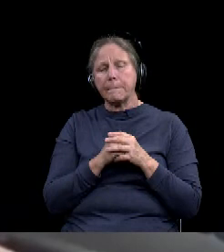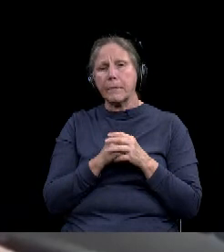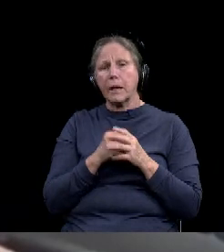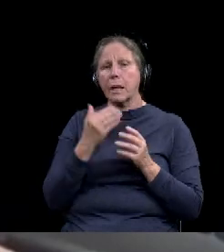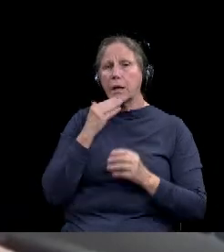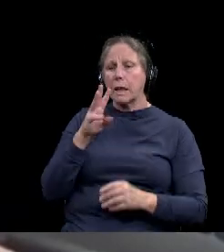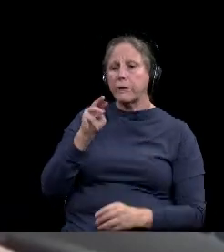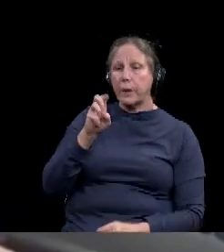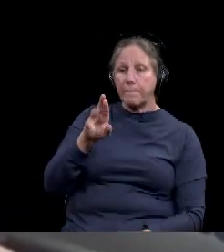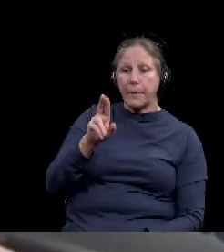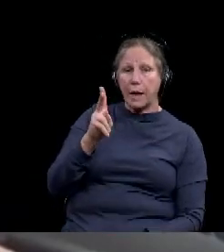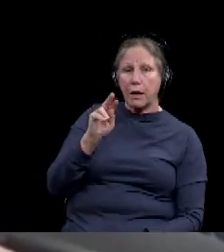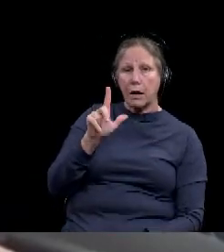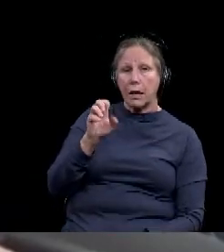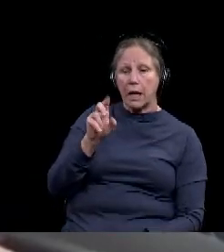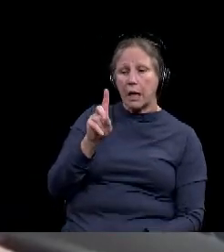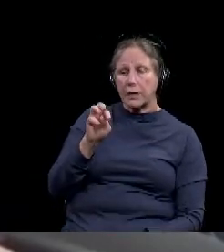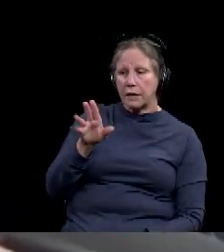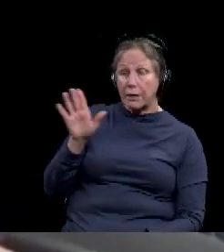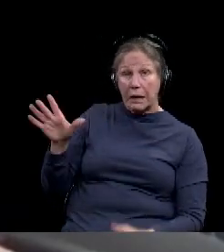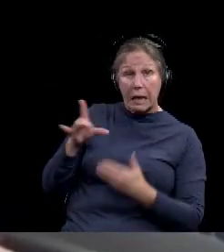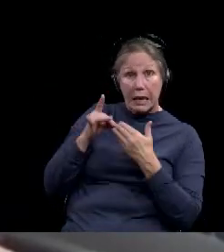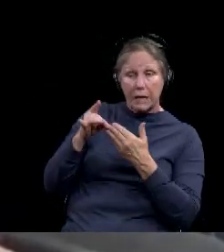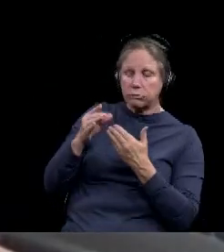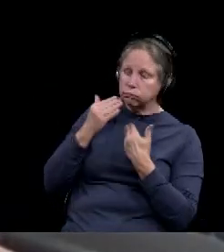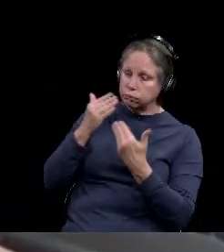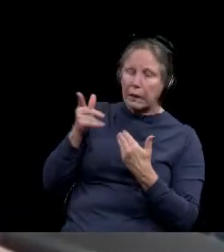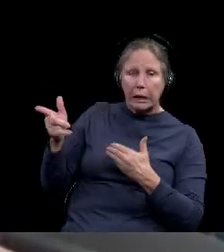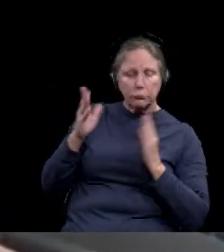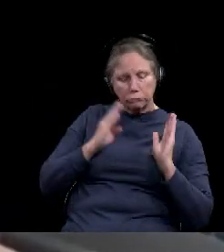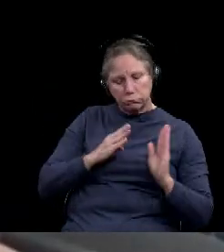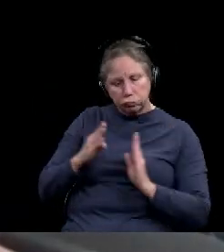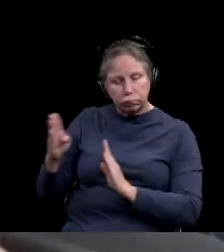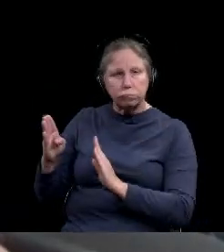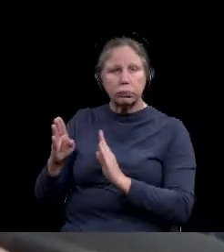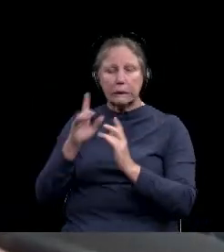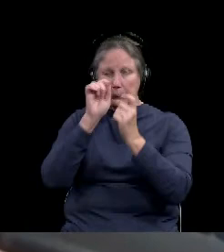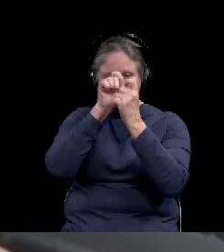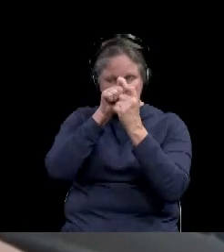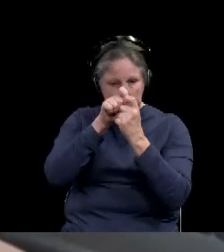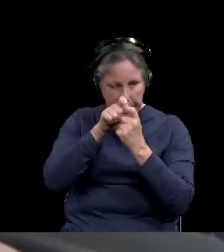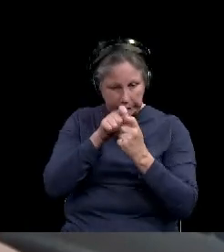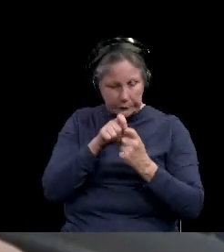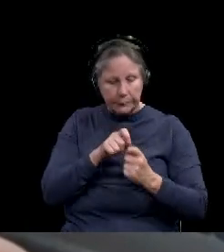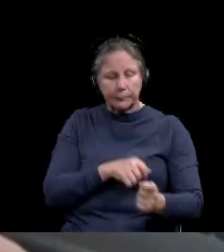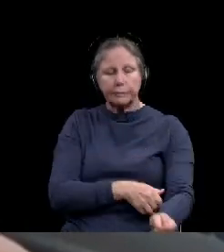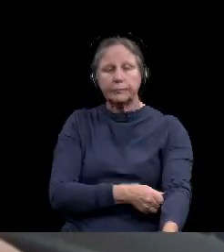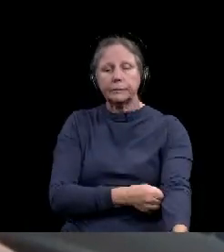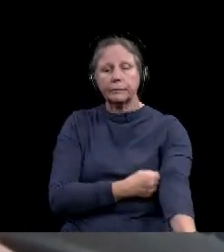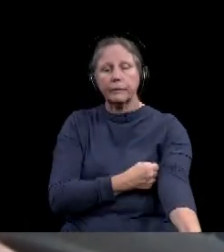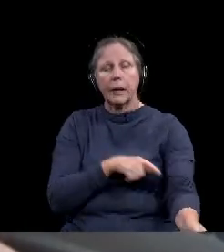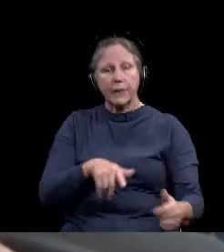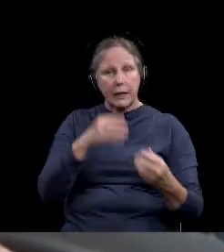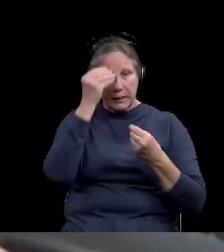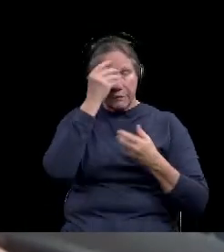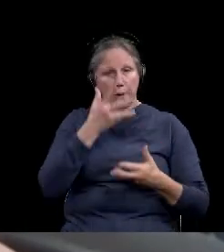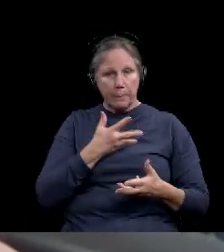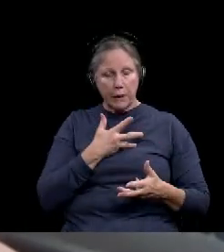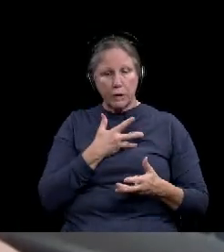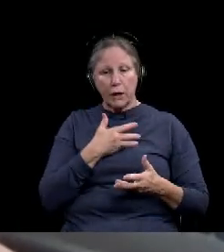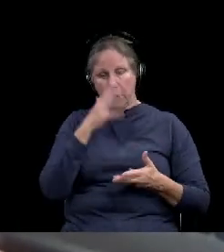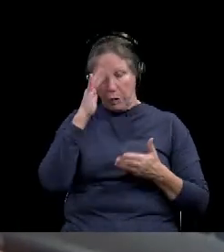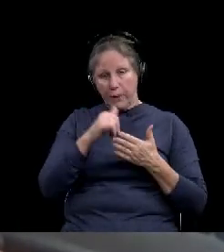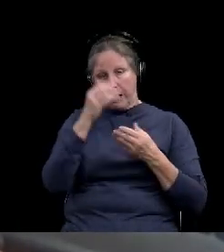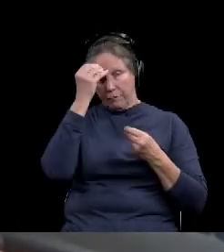Kyle Deaver, uh, and his leadership. He's very organized and very detailed and this information and, uh, knowing this